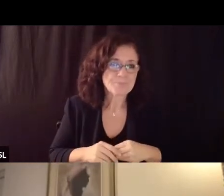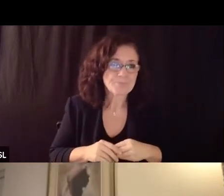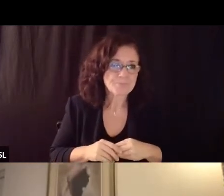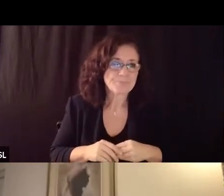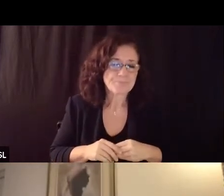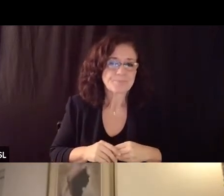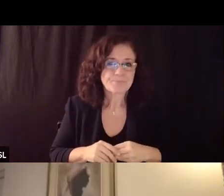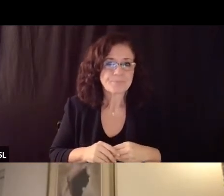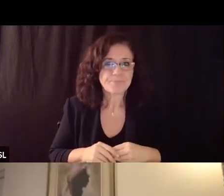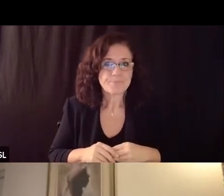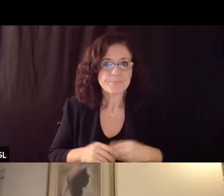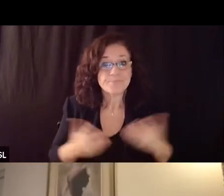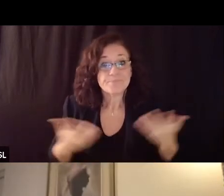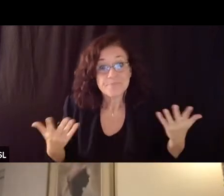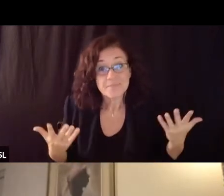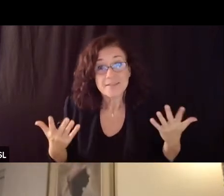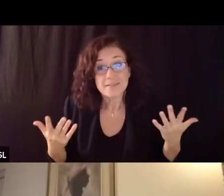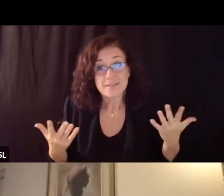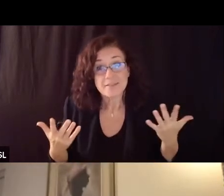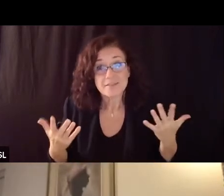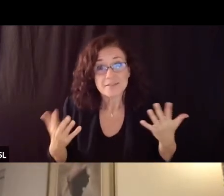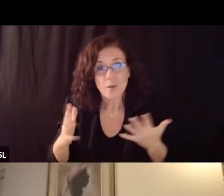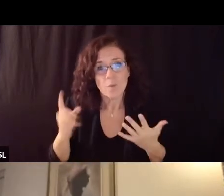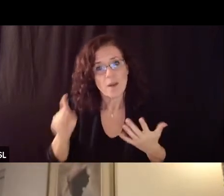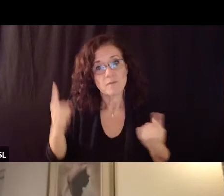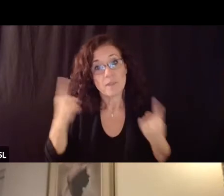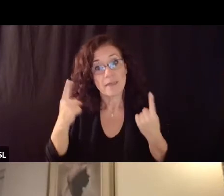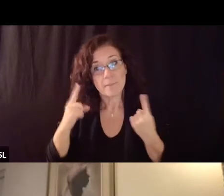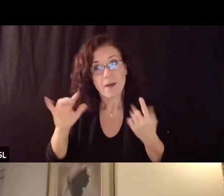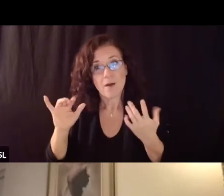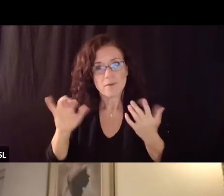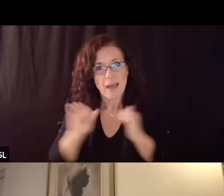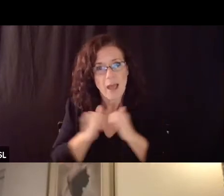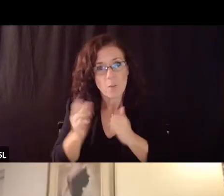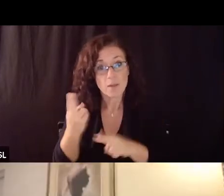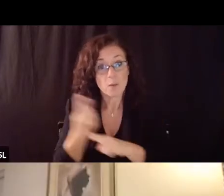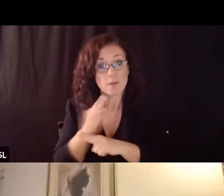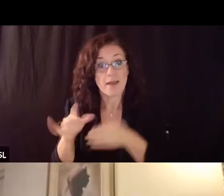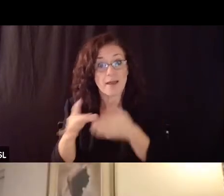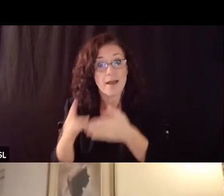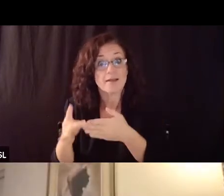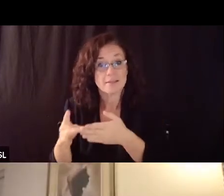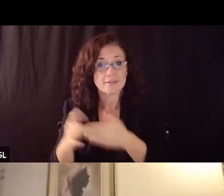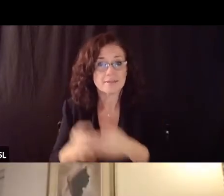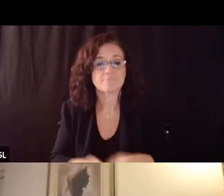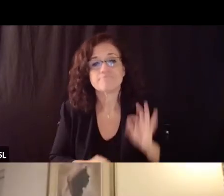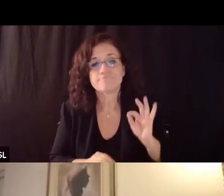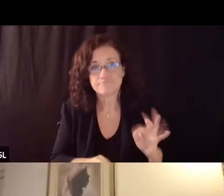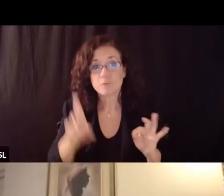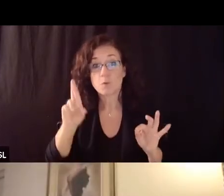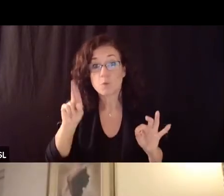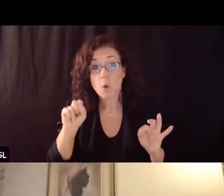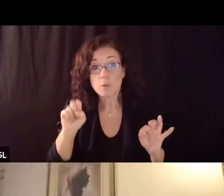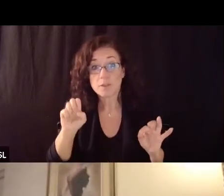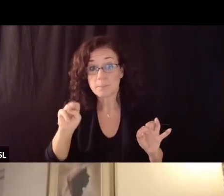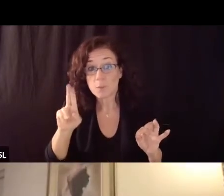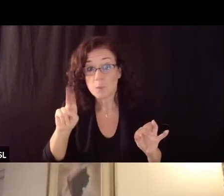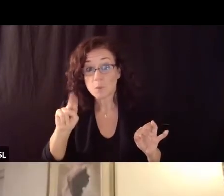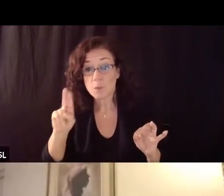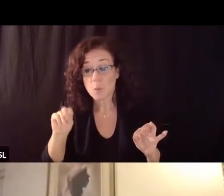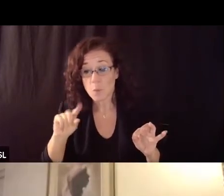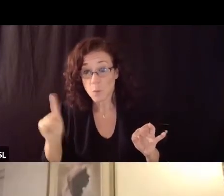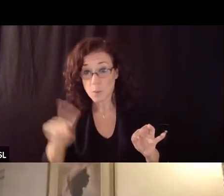the parameters just the parameters and sort of the guidance okay i appreciate that that helps because you know